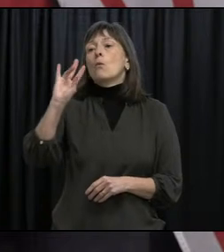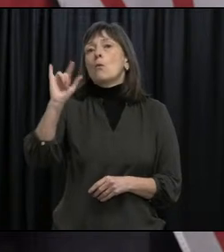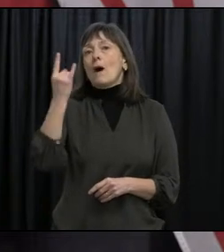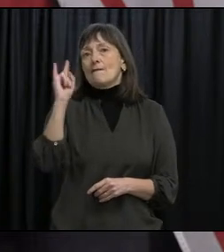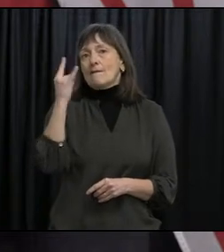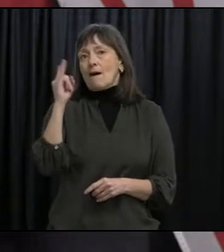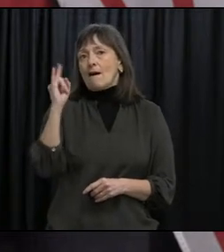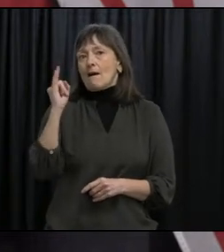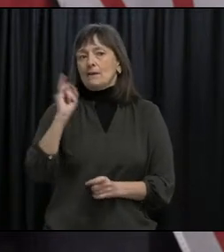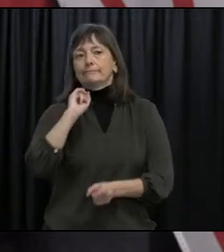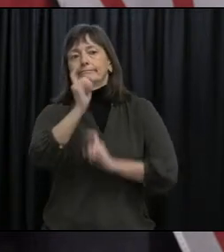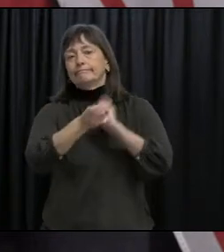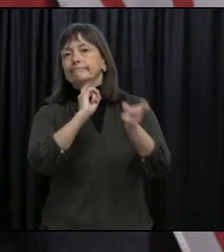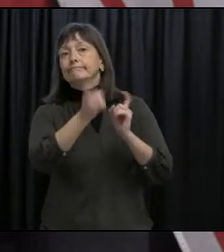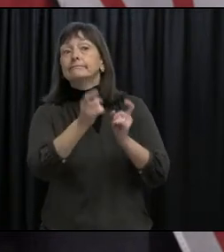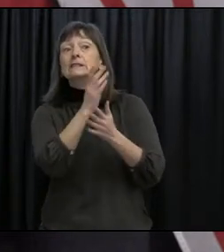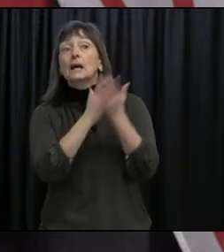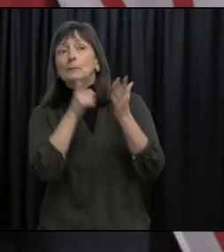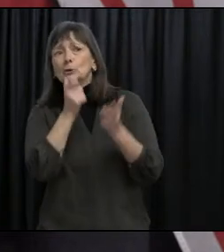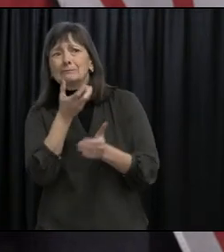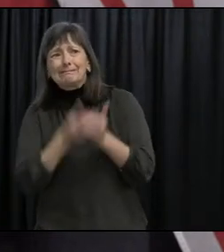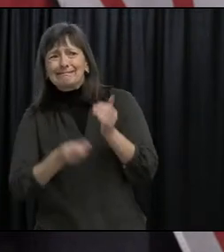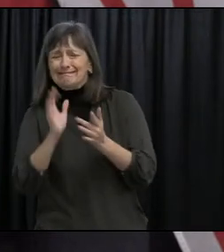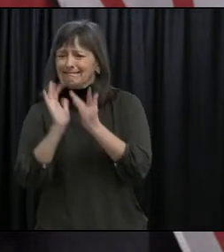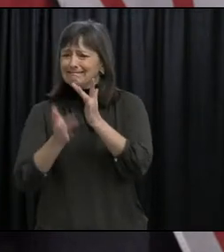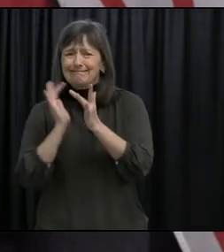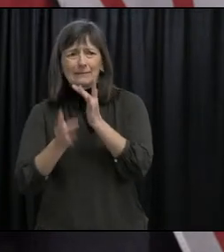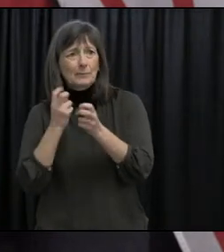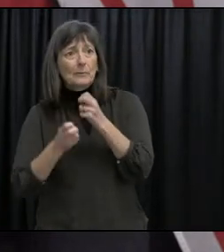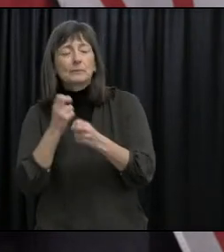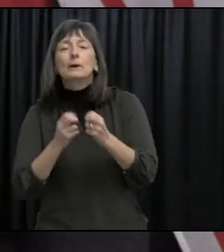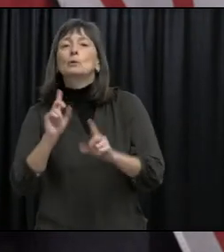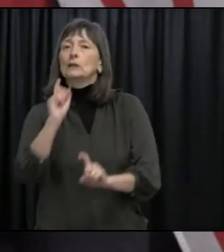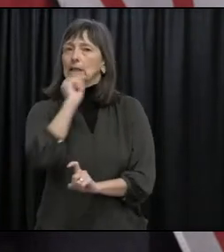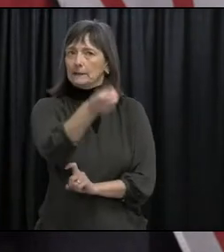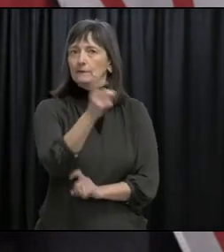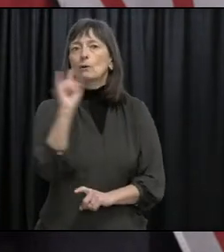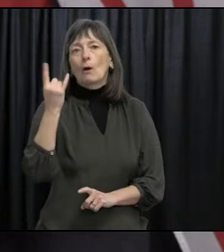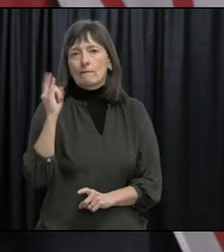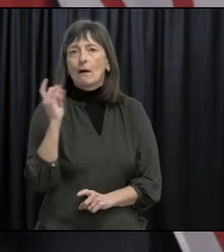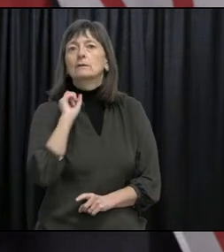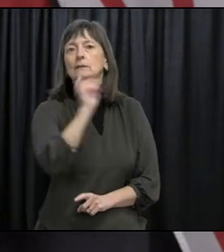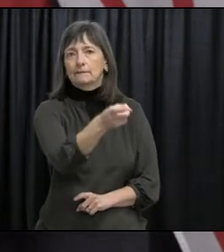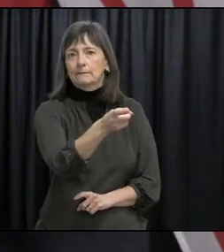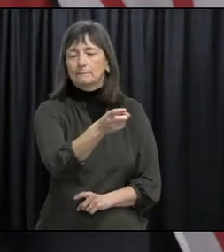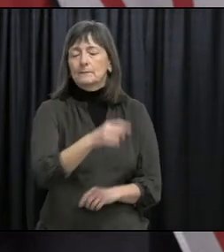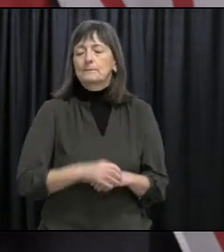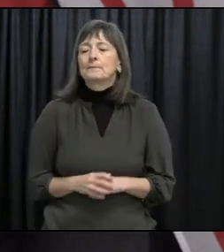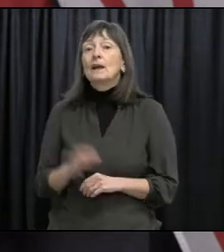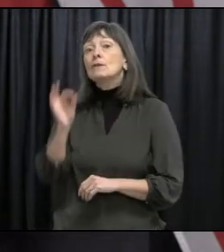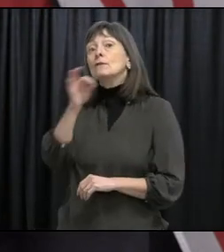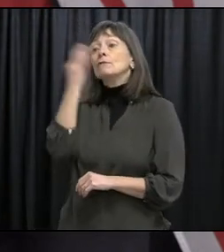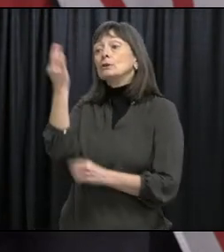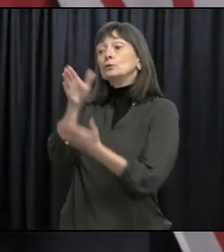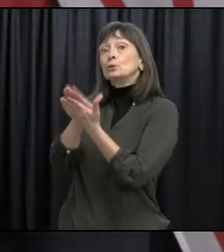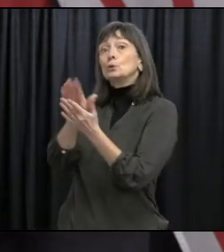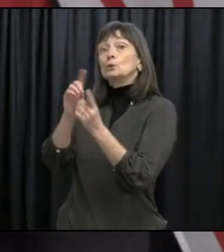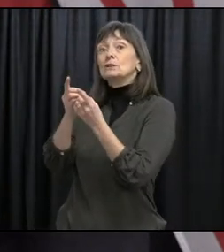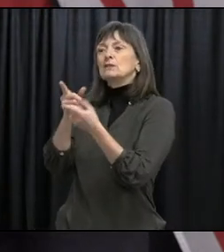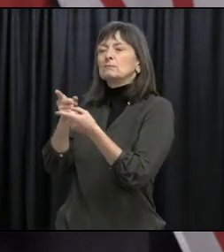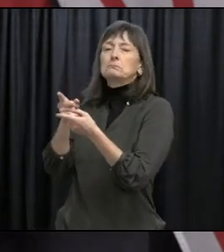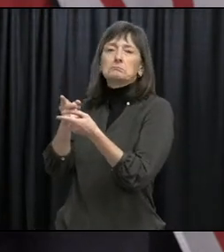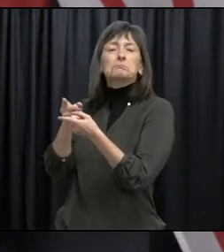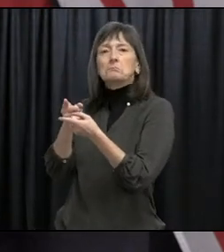homes with identified Internet connectivity issues. The Francophone School District had far fewer